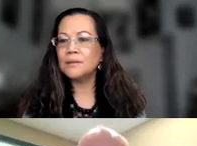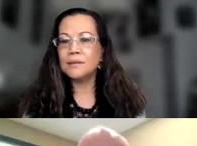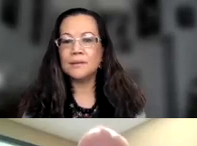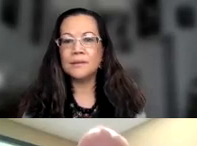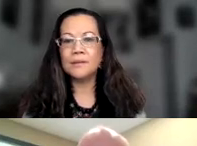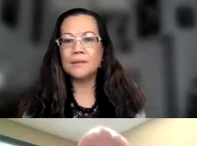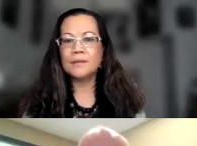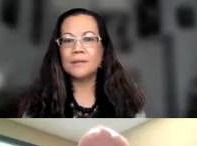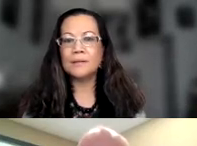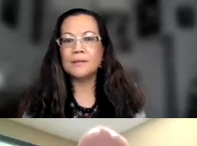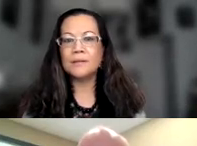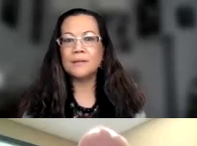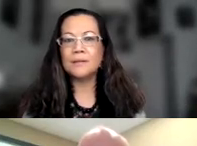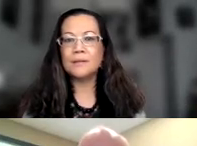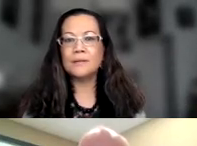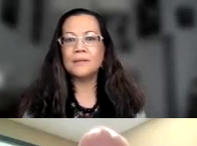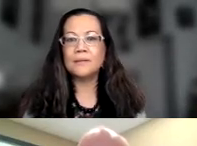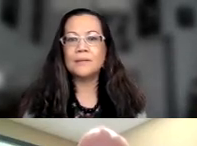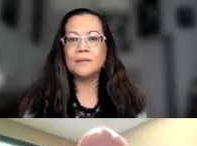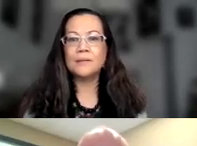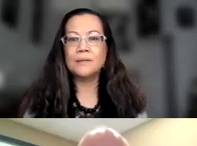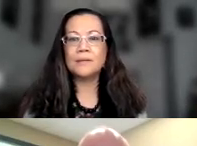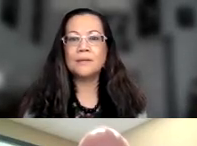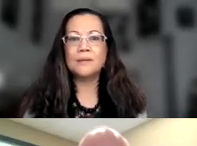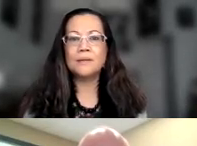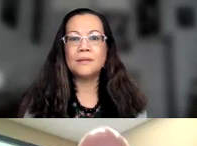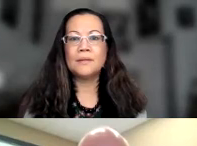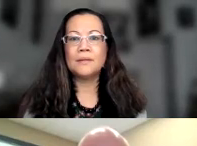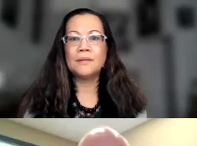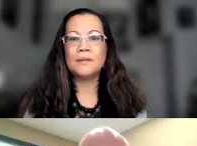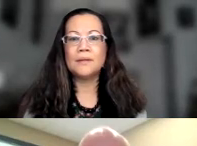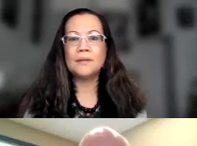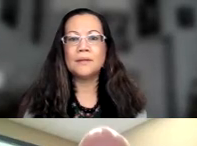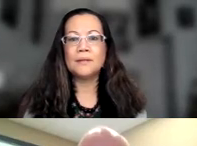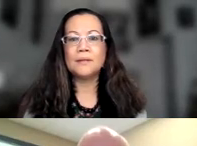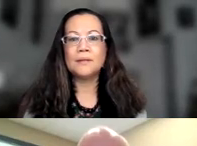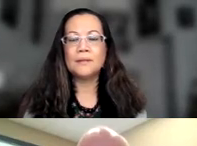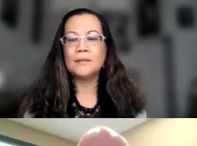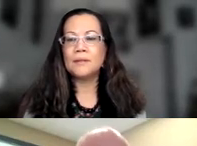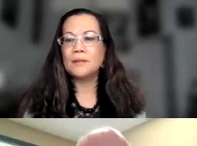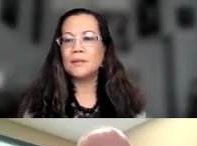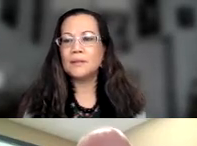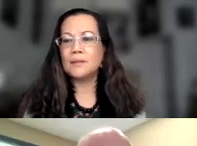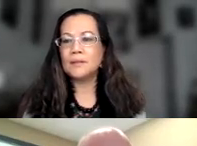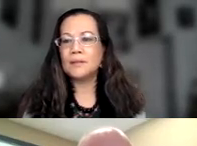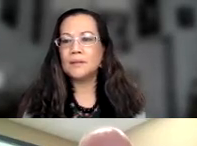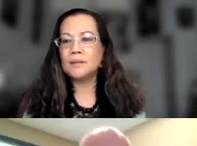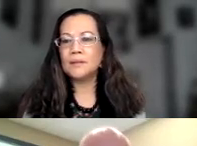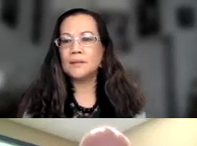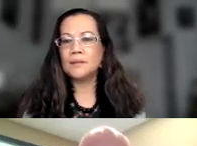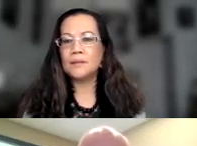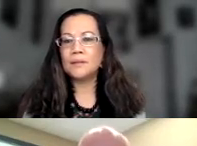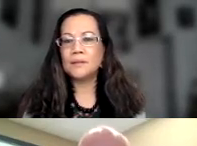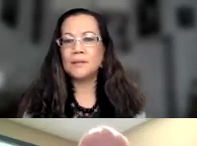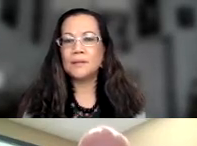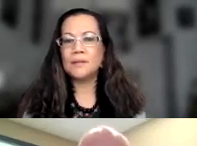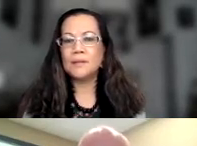probably only hearing a spanish translation um if you could attempt to record and that will hopefully ask the host to give you